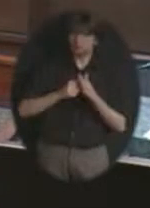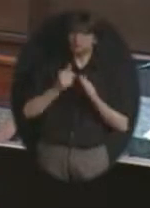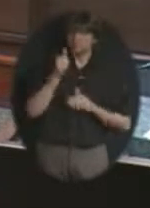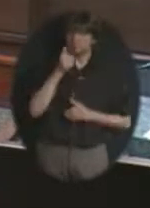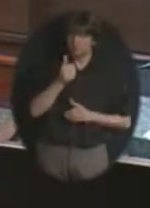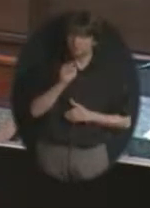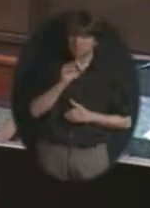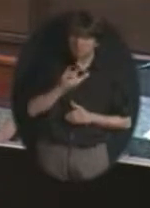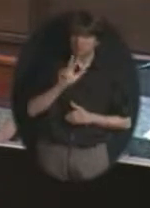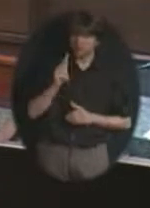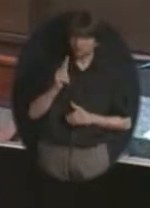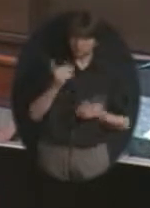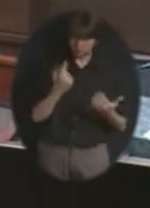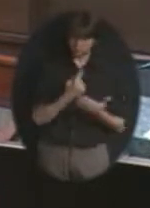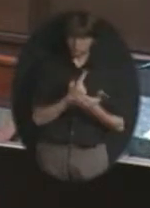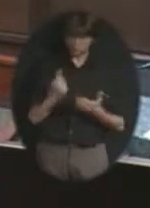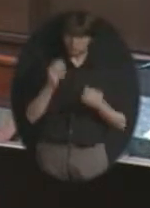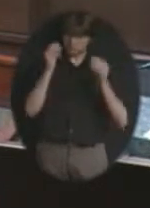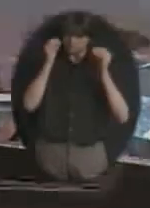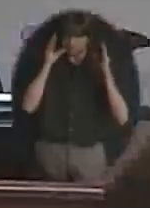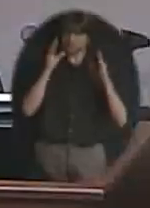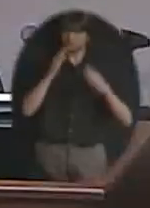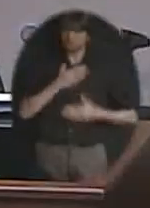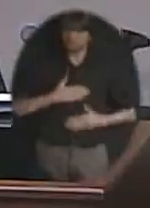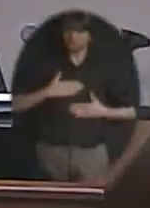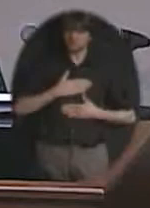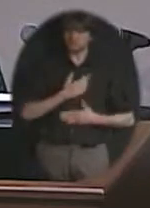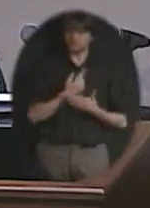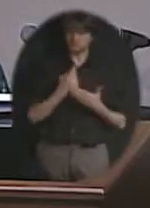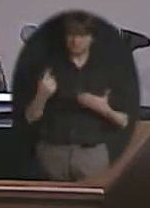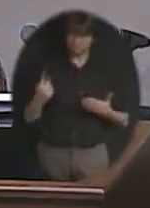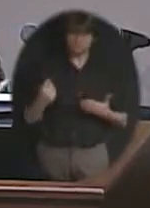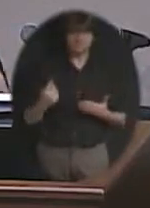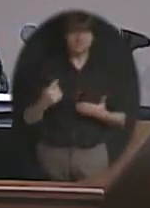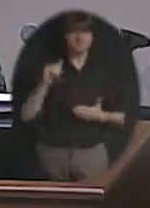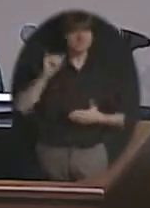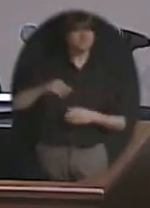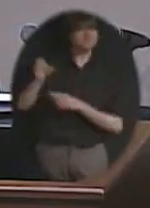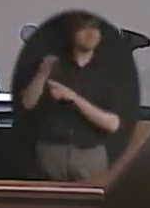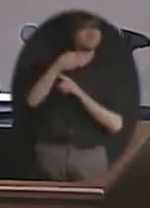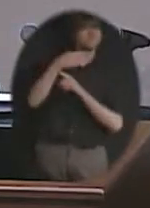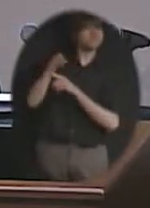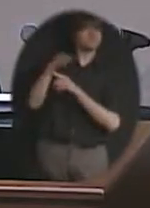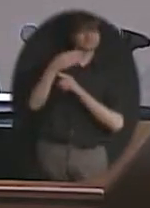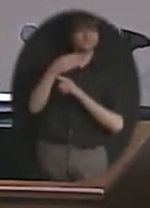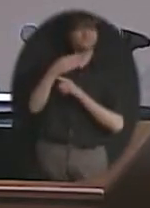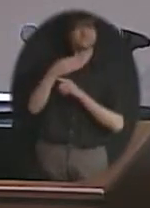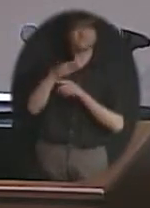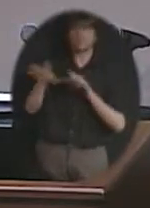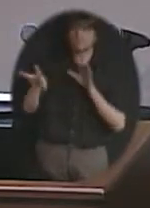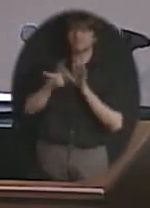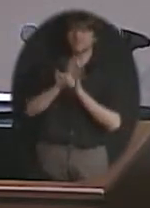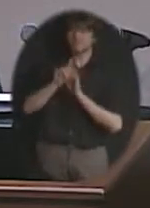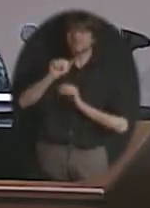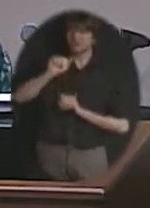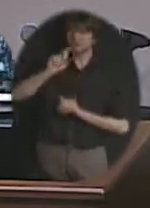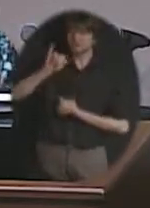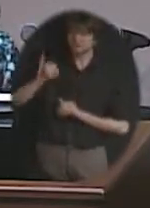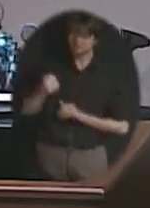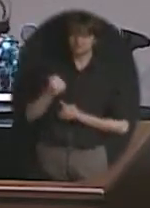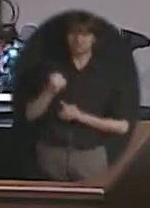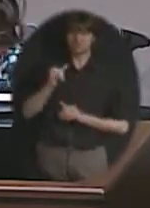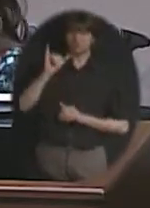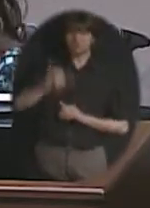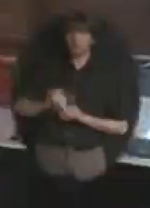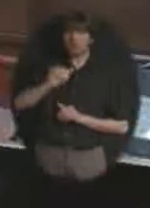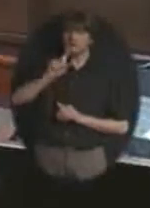Appreciation Week, and this is something that my students got to help do when we were talking about adjectives. So they've picked adjectives or words that they thought of when they thought of